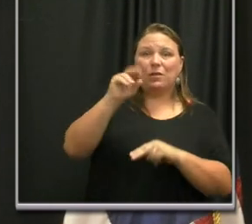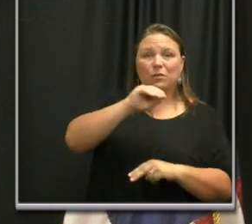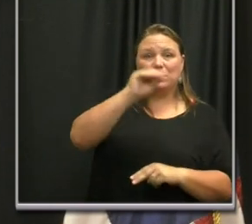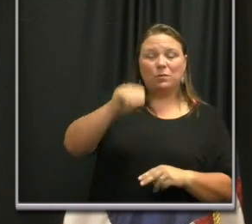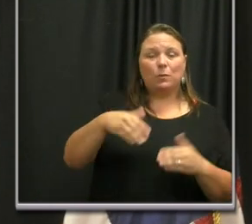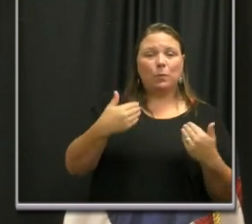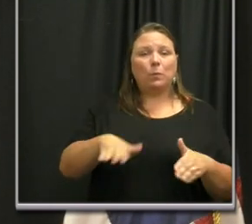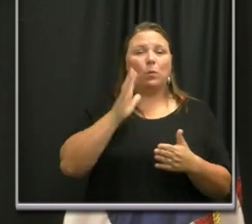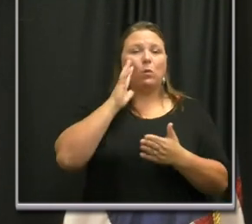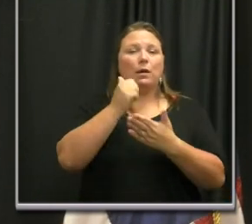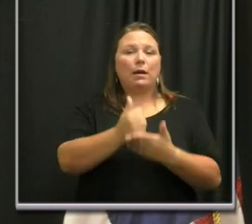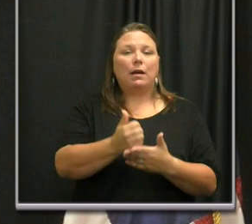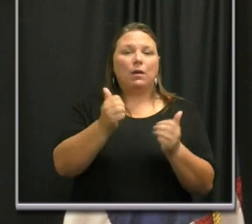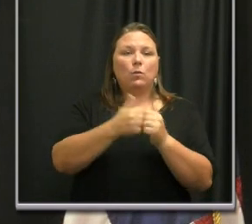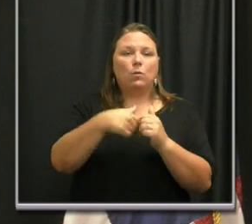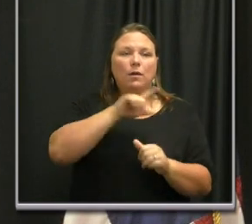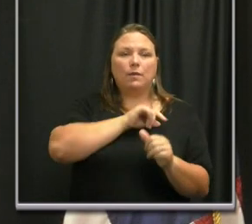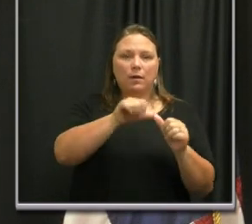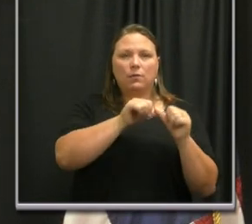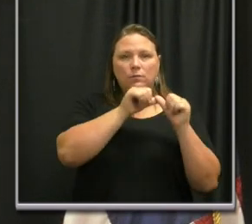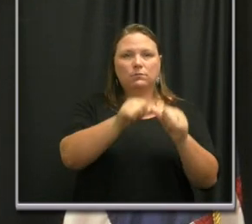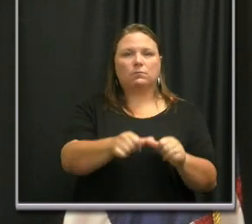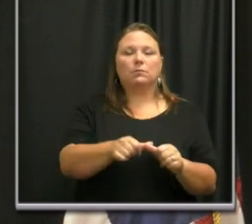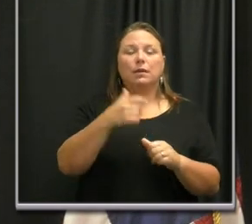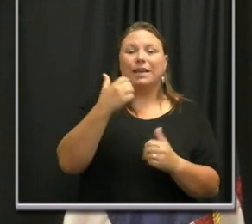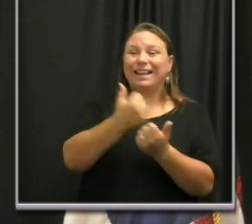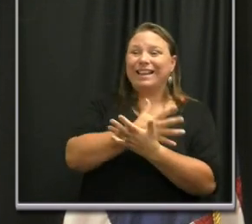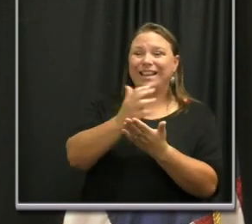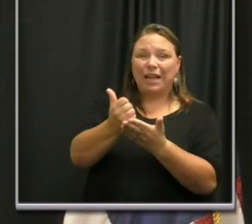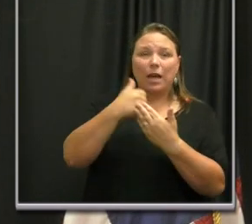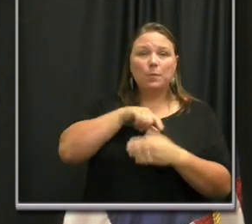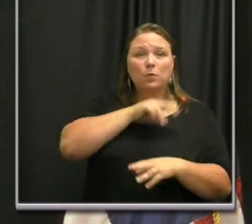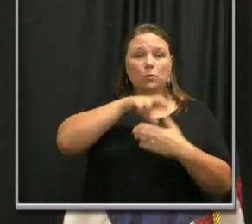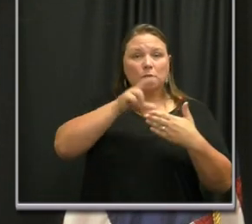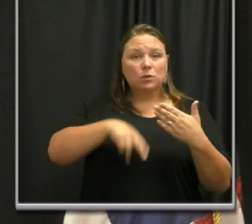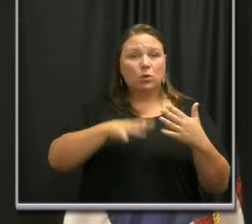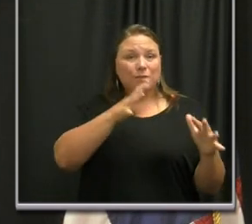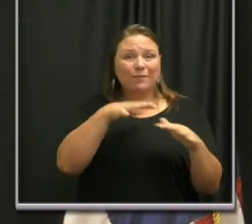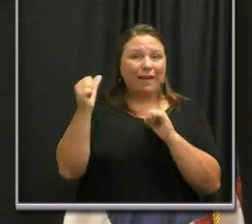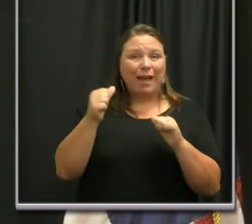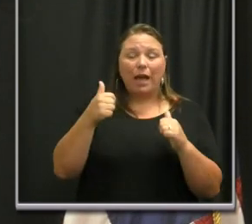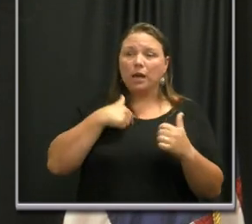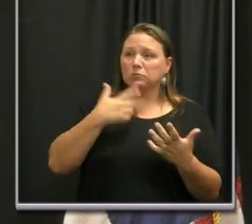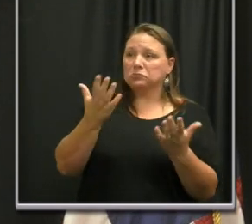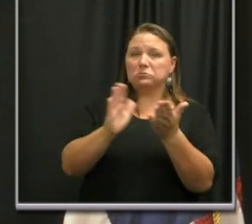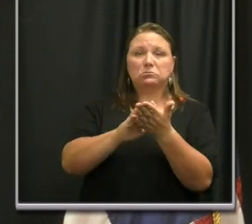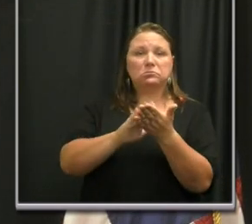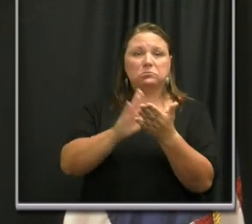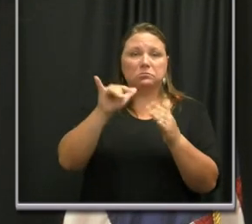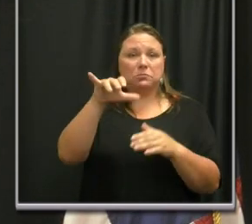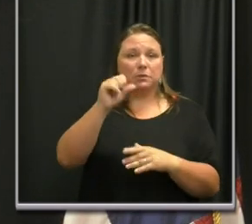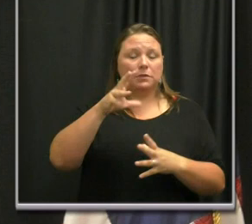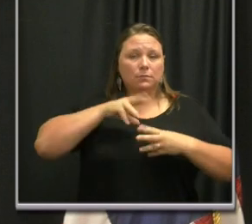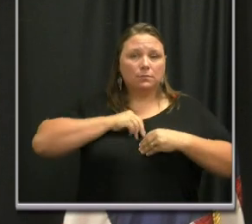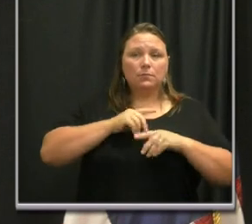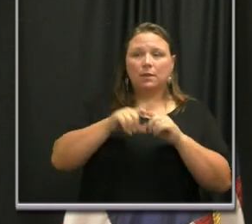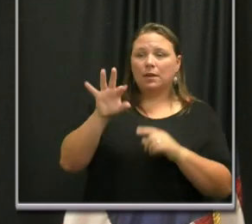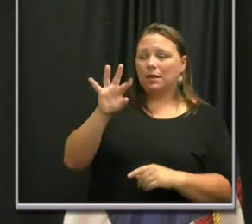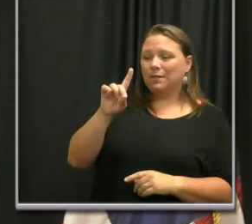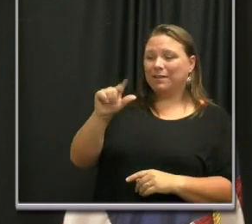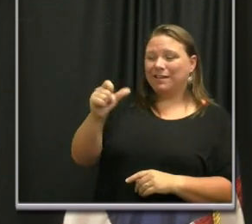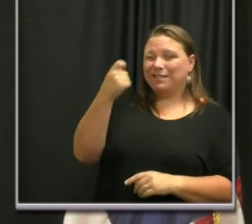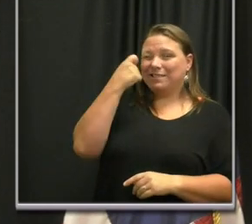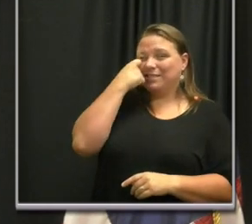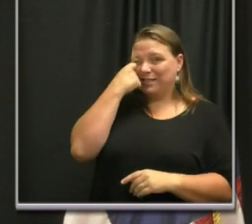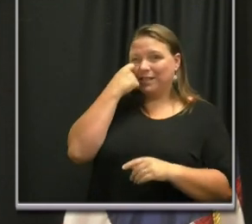which would definitely help with our long delays that we're having. So anything that helps us get our results back quickly, I'm in favor of. The FDA, I believe, just